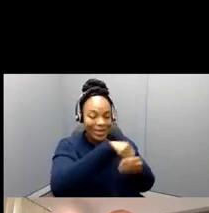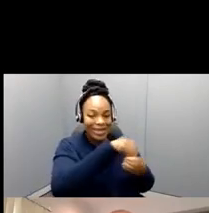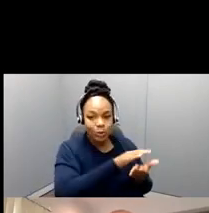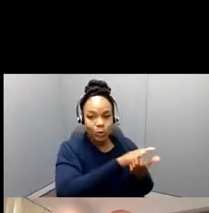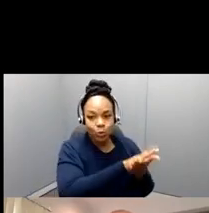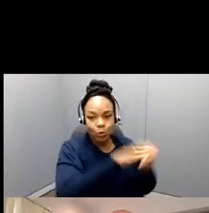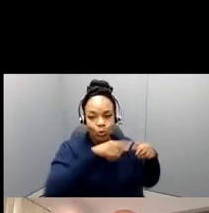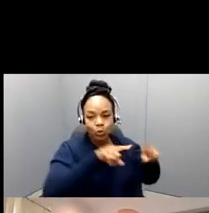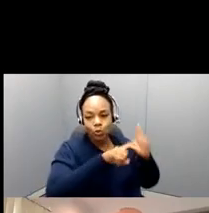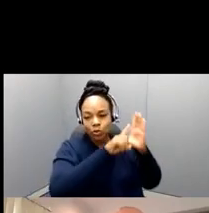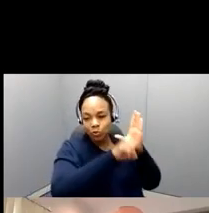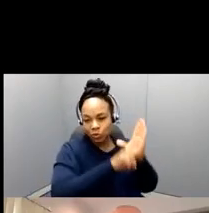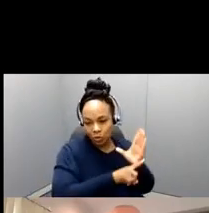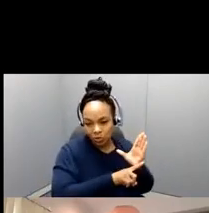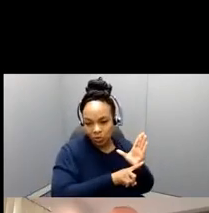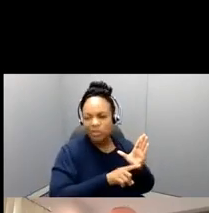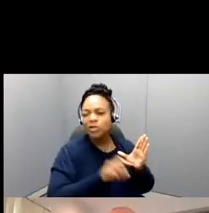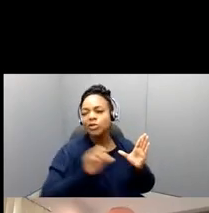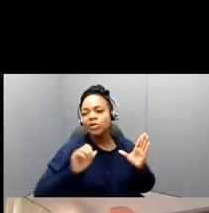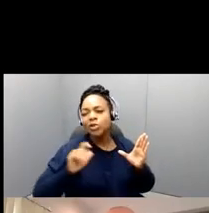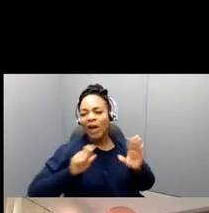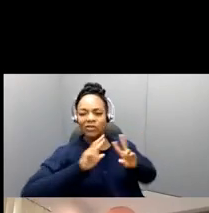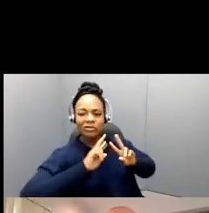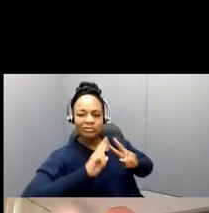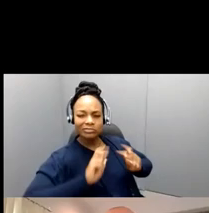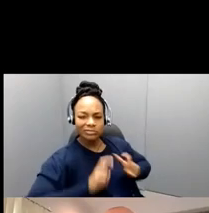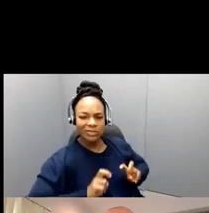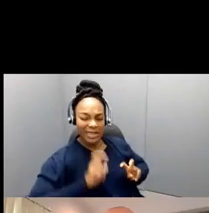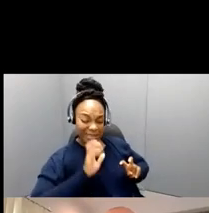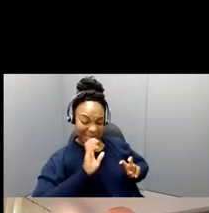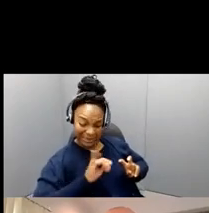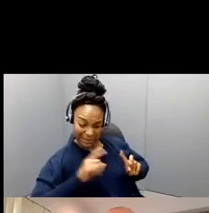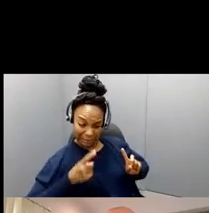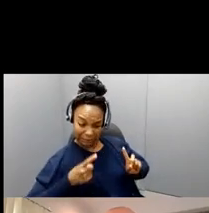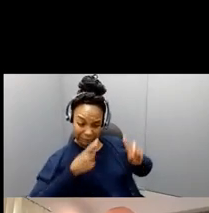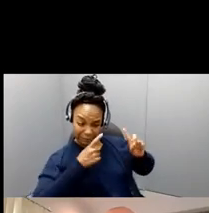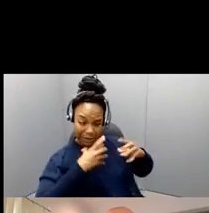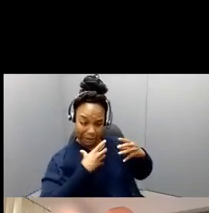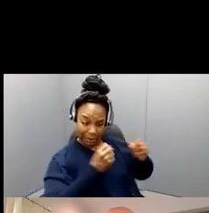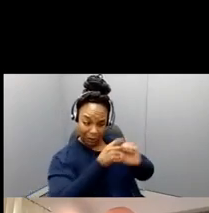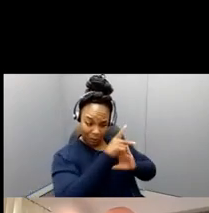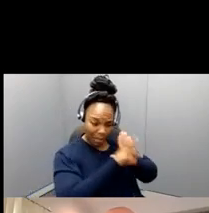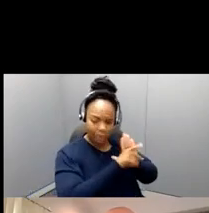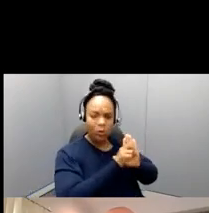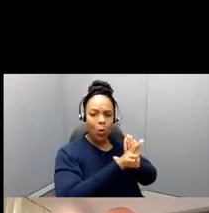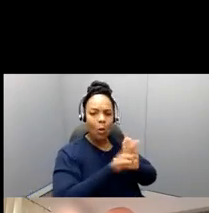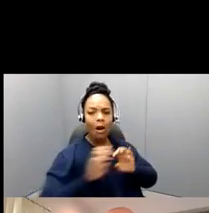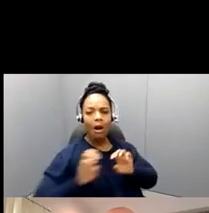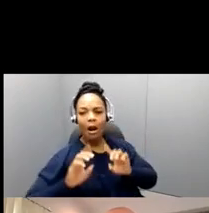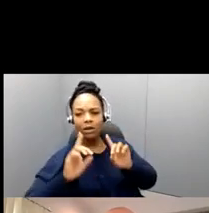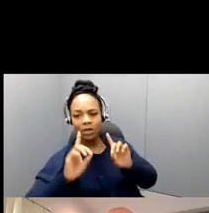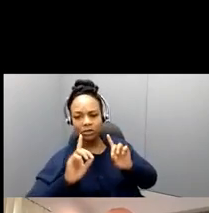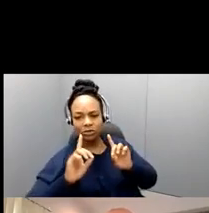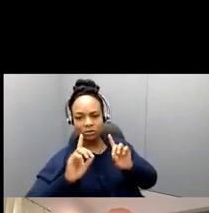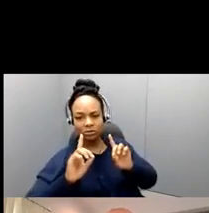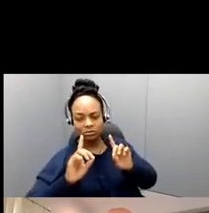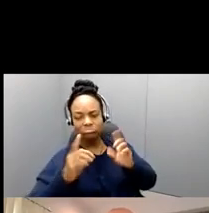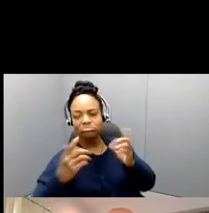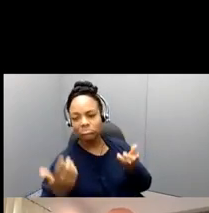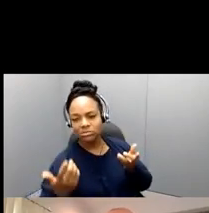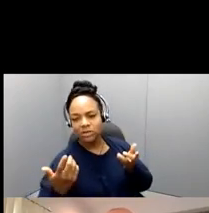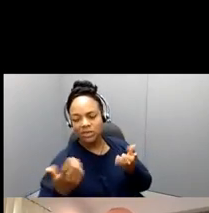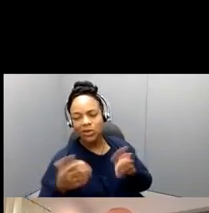it about a health policy? We always want to be able to bring this back to, if it's something that either not only